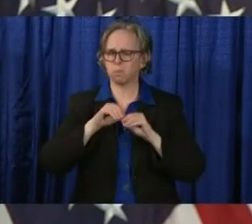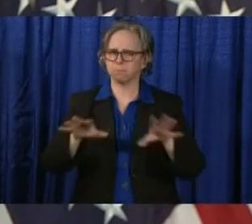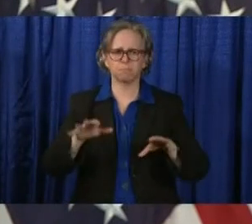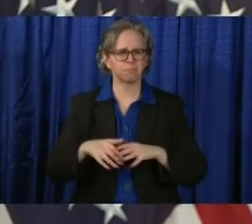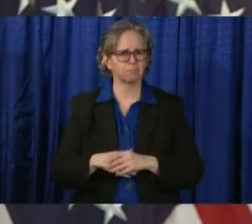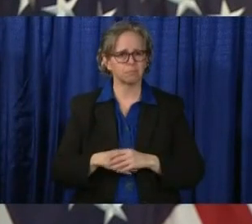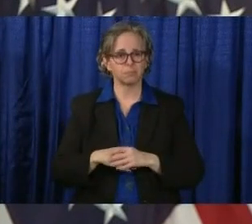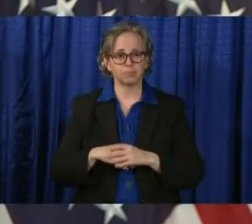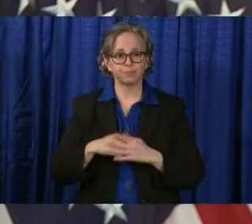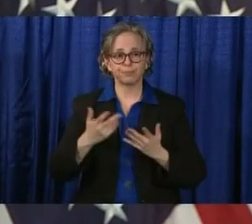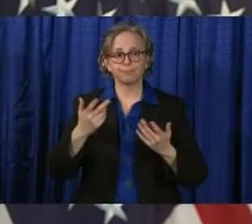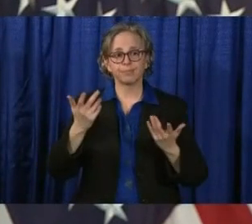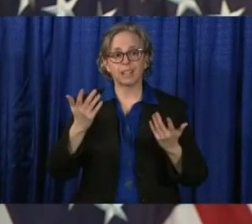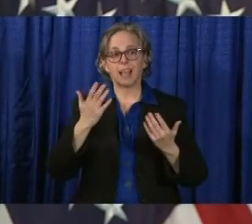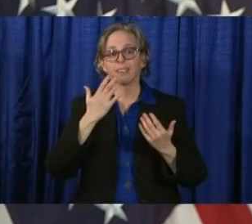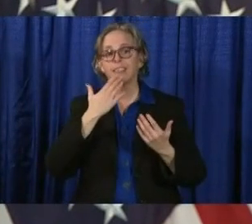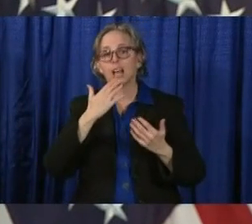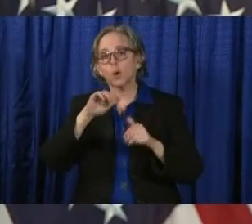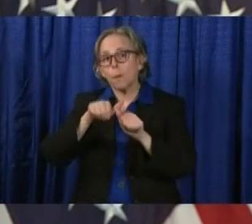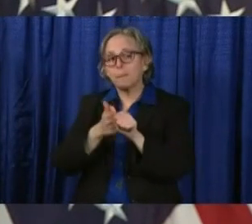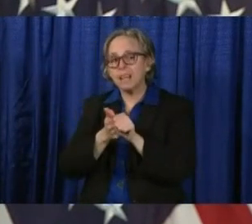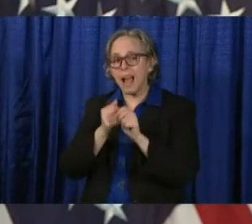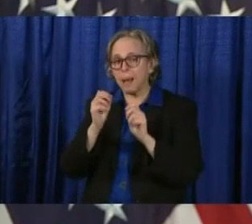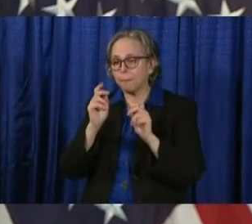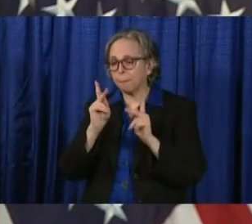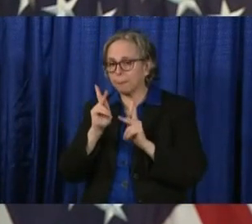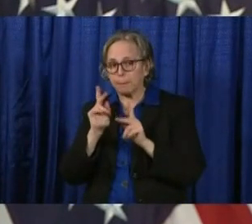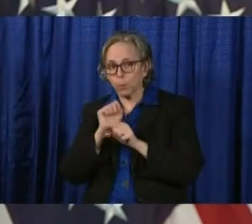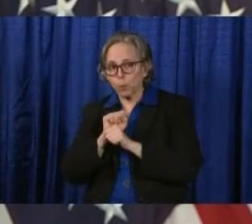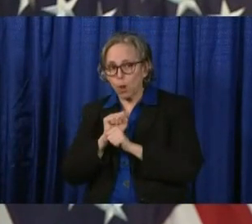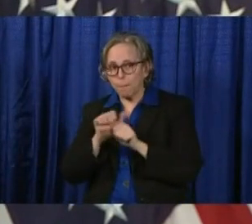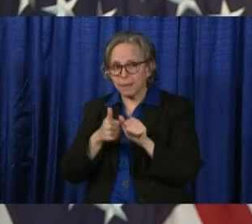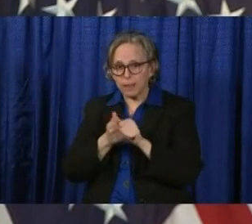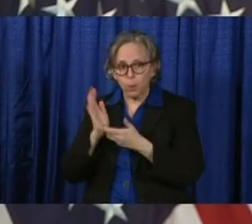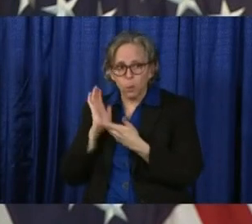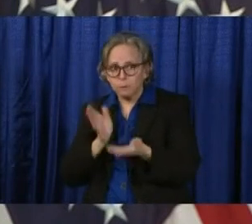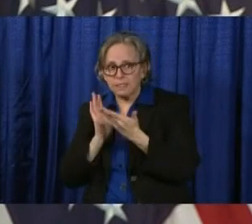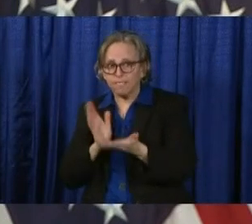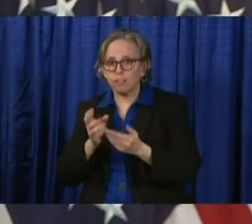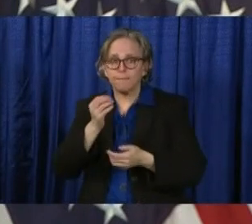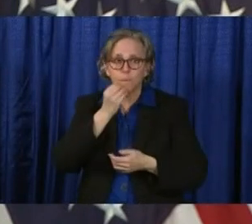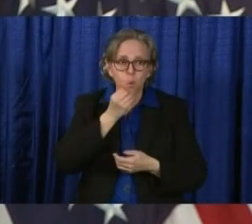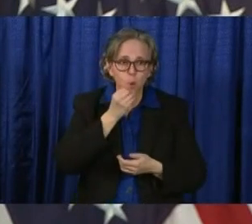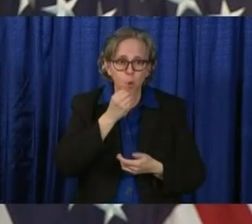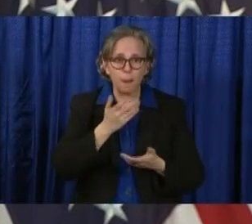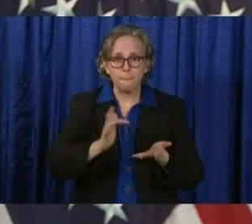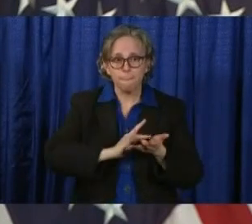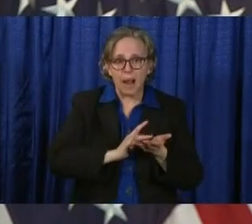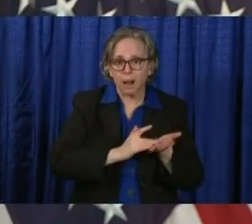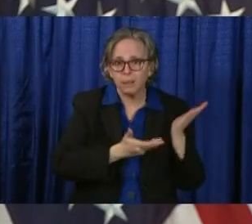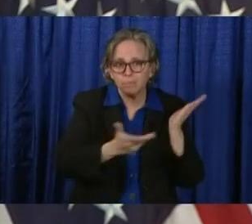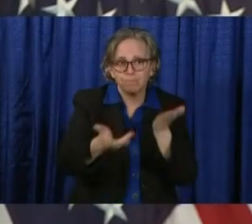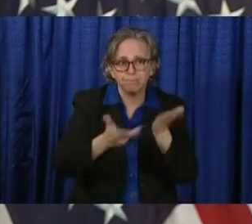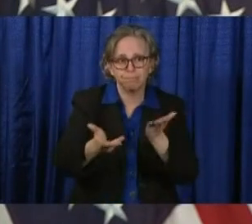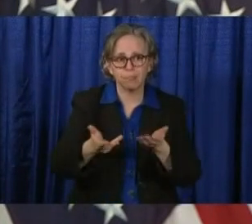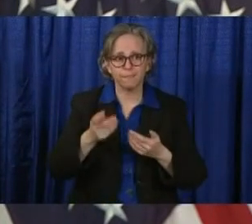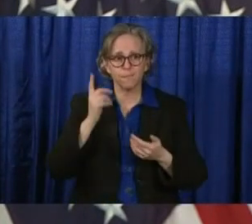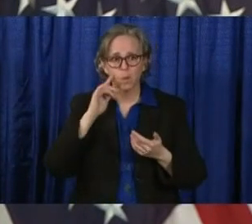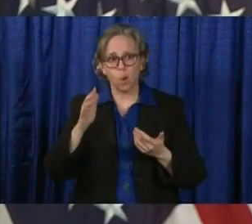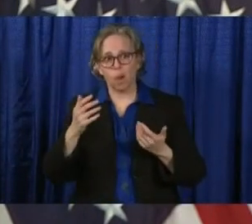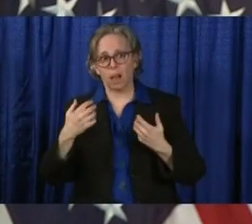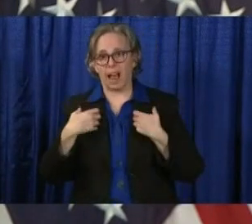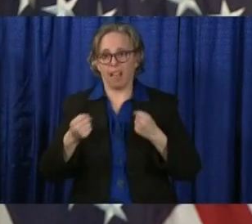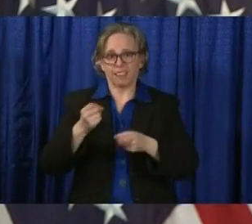keeping our grocery store shelves stocked and delivering needed medical supplies to our health care workers, our truckers.